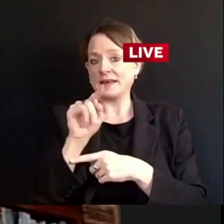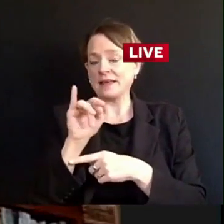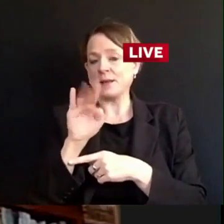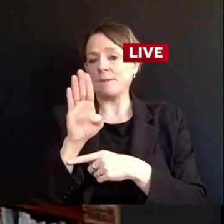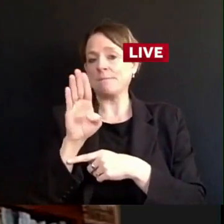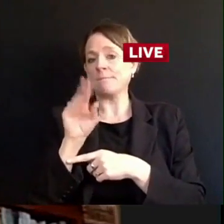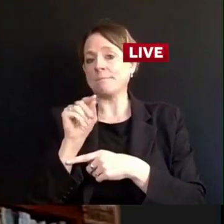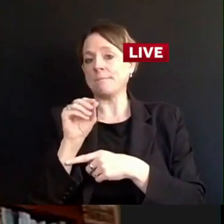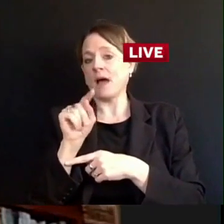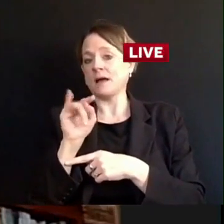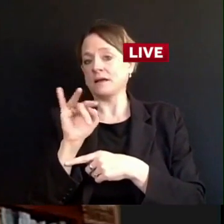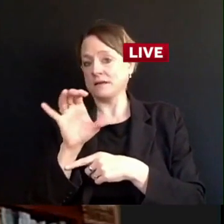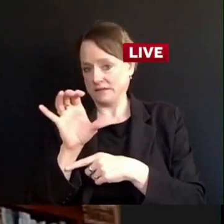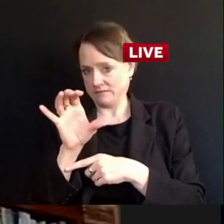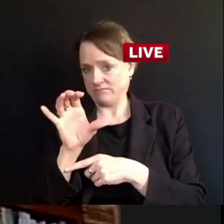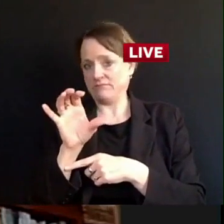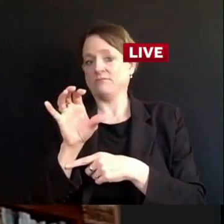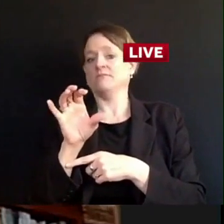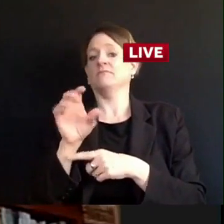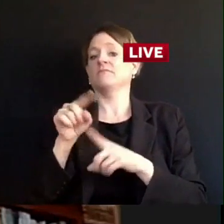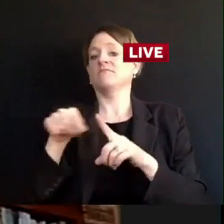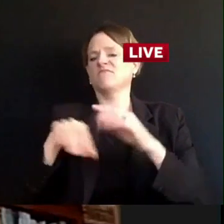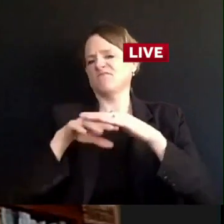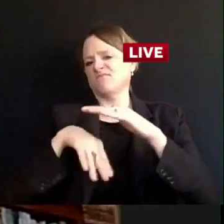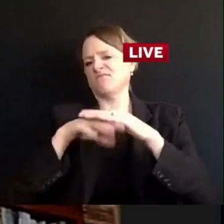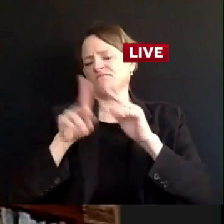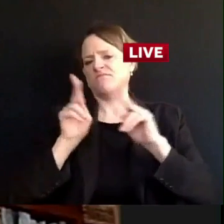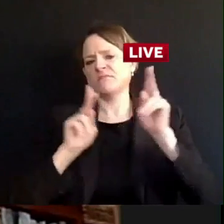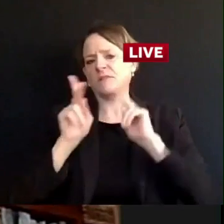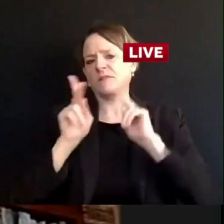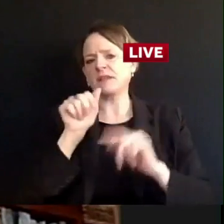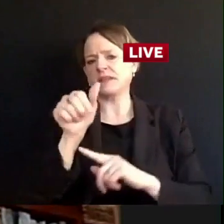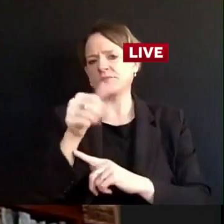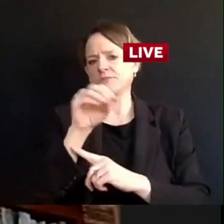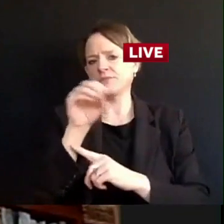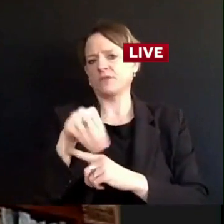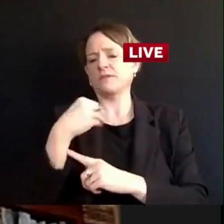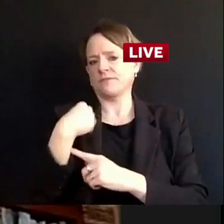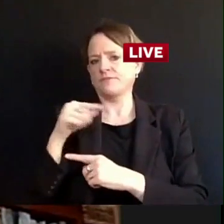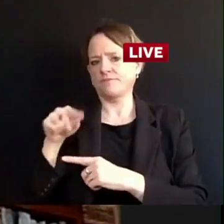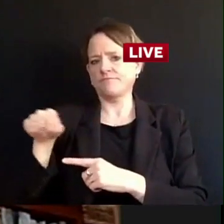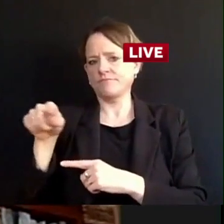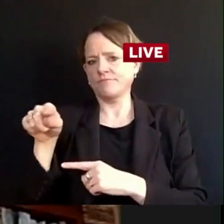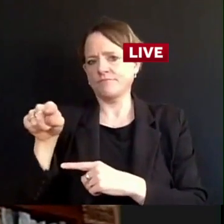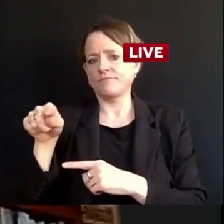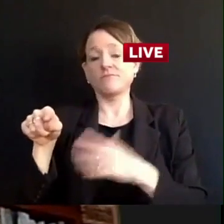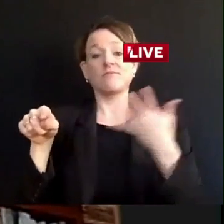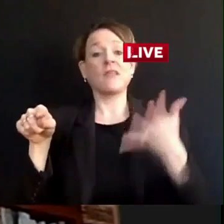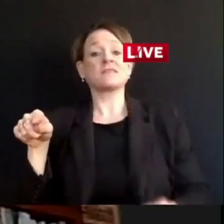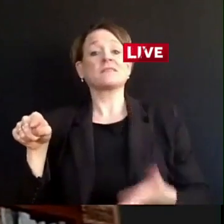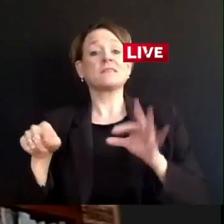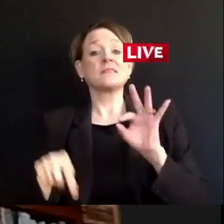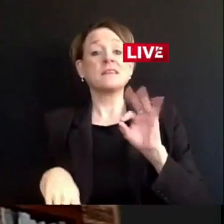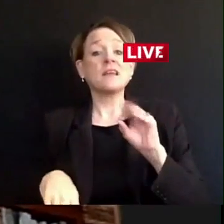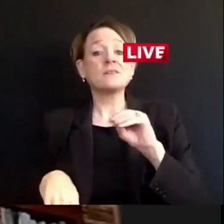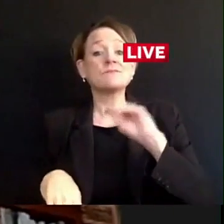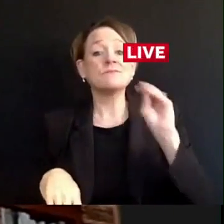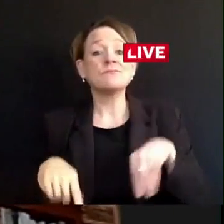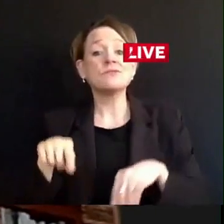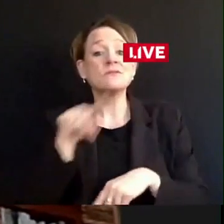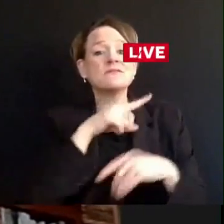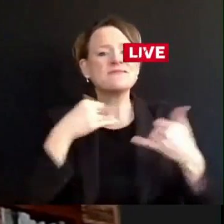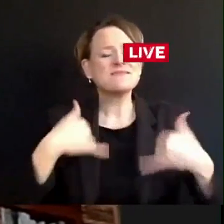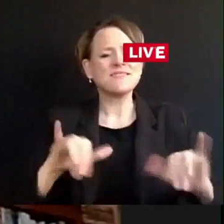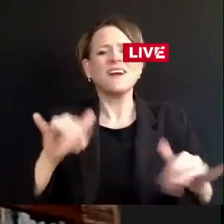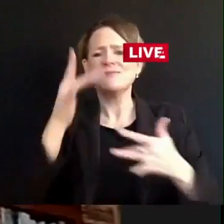infected, which means 90 percent are still unexposed and susceptible. So the expectation, if we